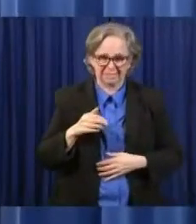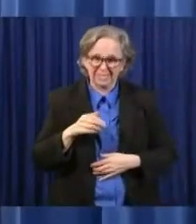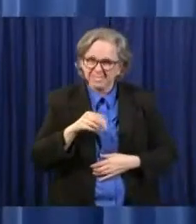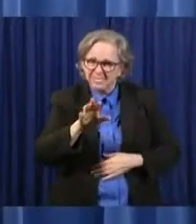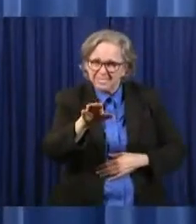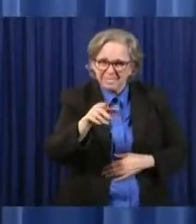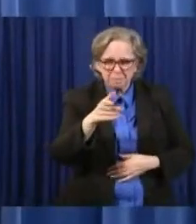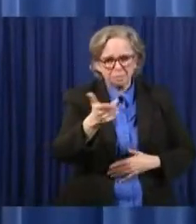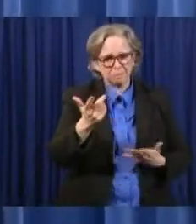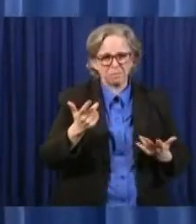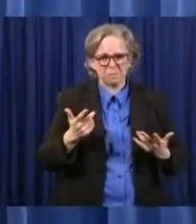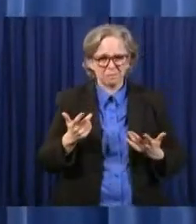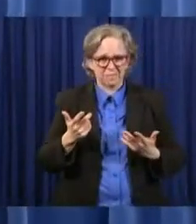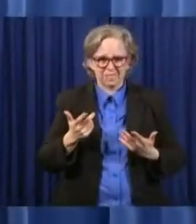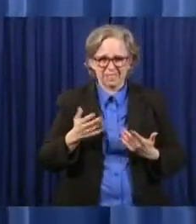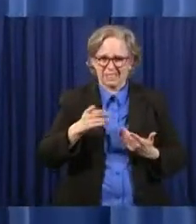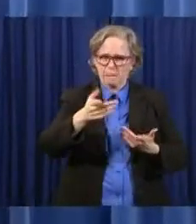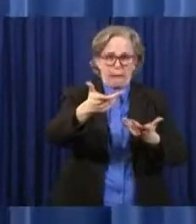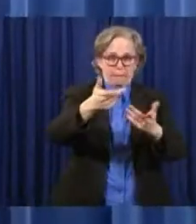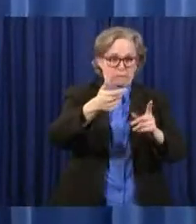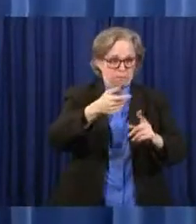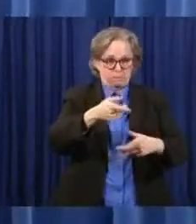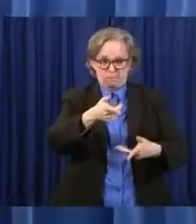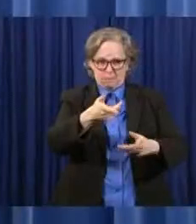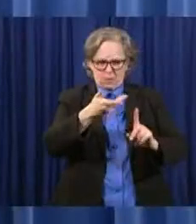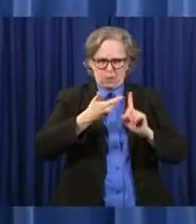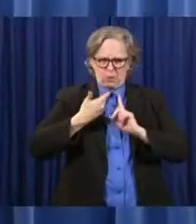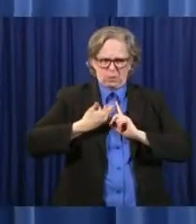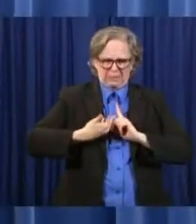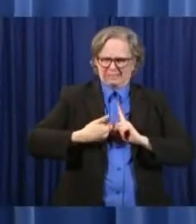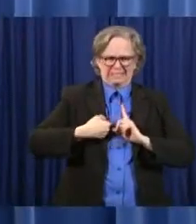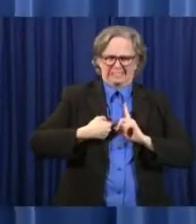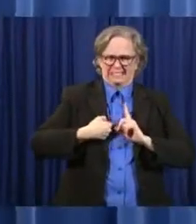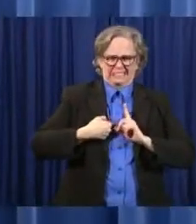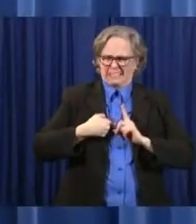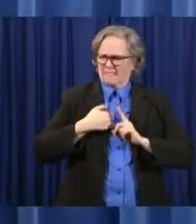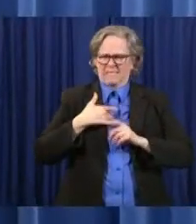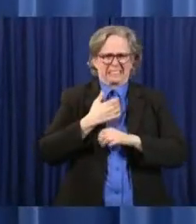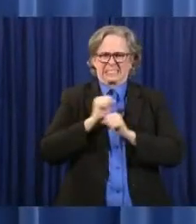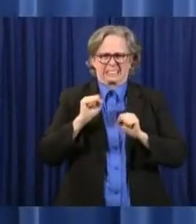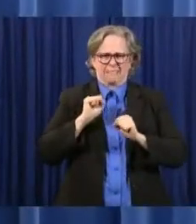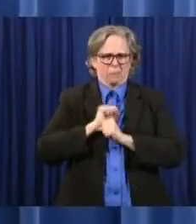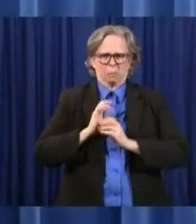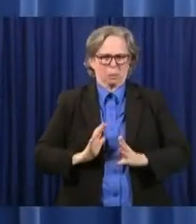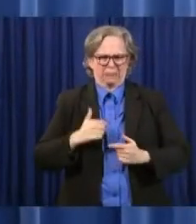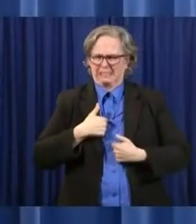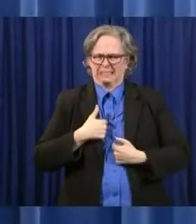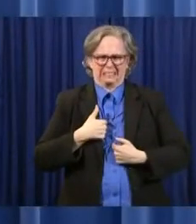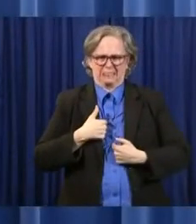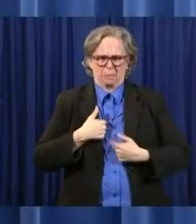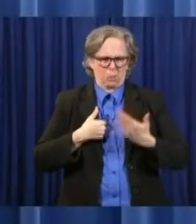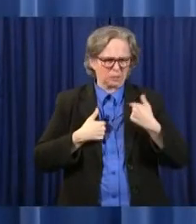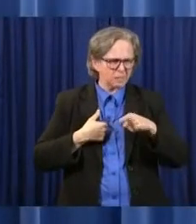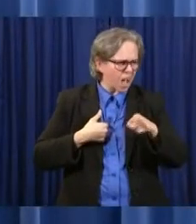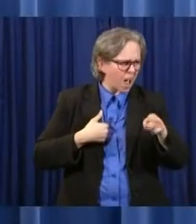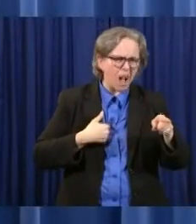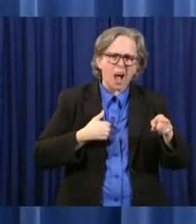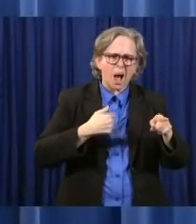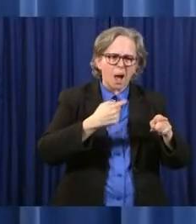in a position that they feel is unsafe because of this, because of COVID-19,